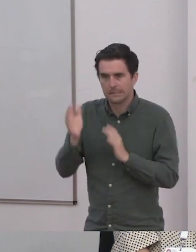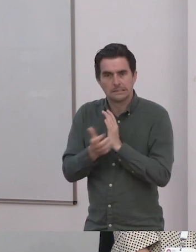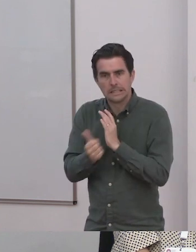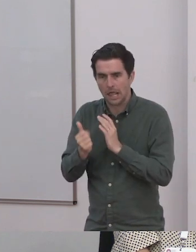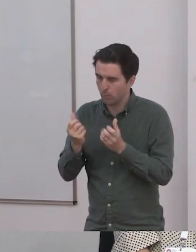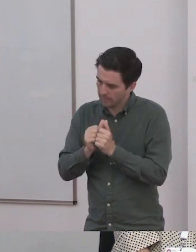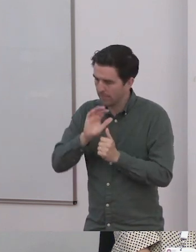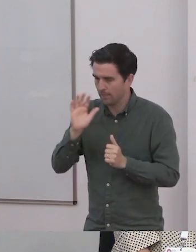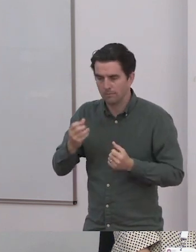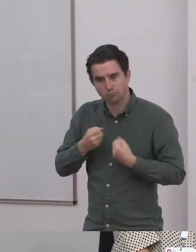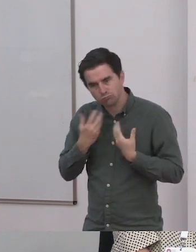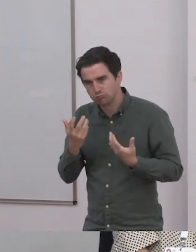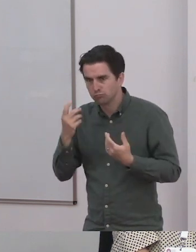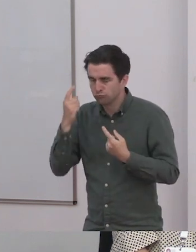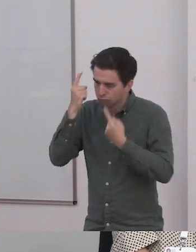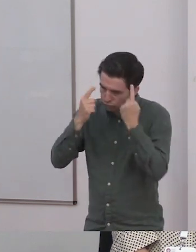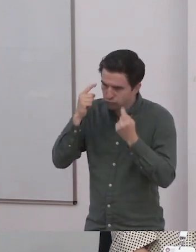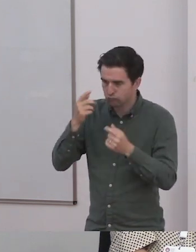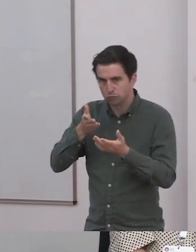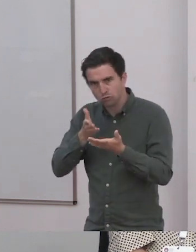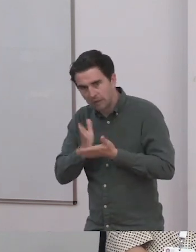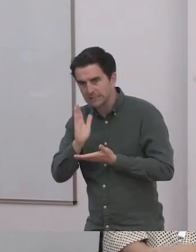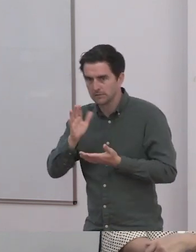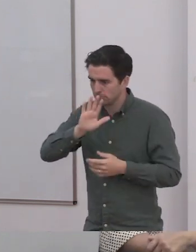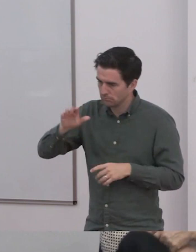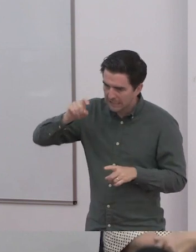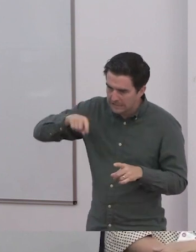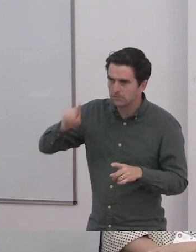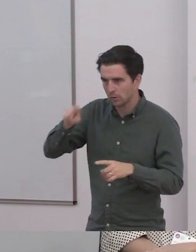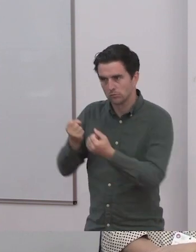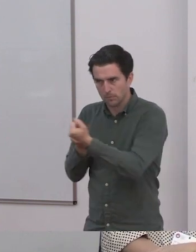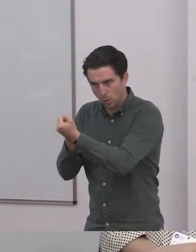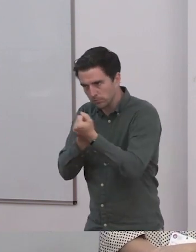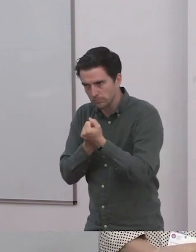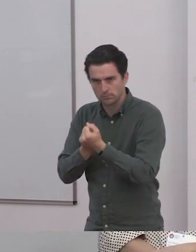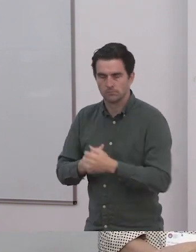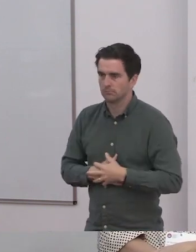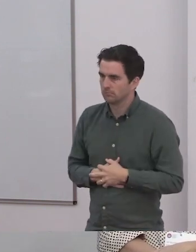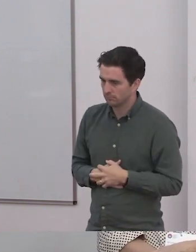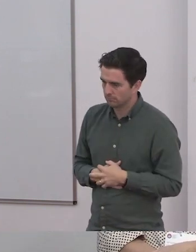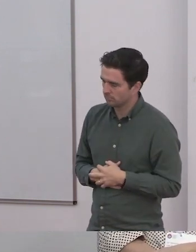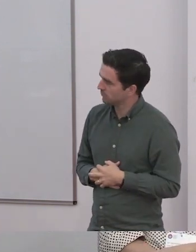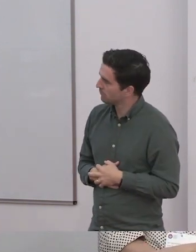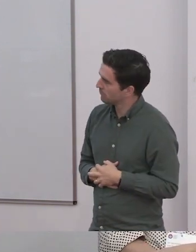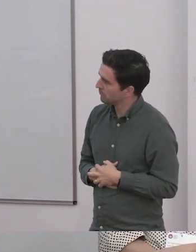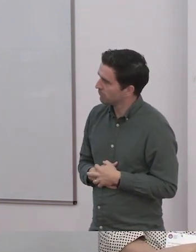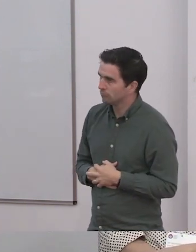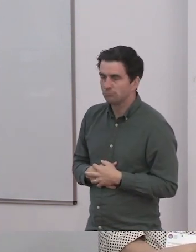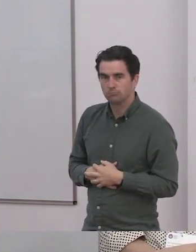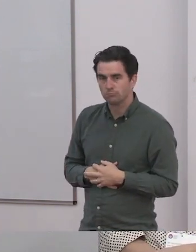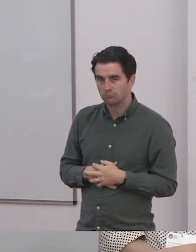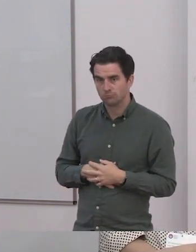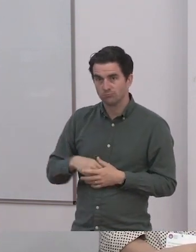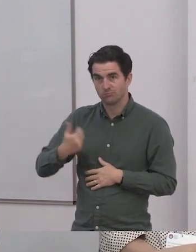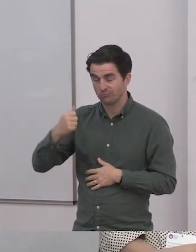supported. Yeah. Yeah. This is what happens when you give them a voice. It